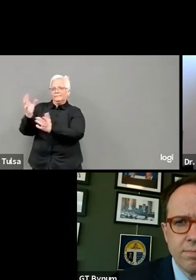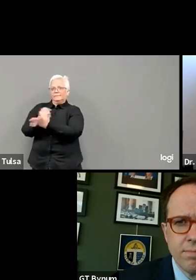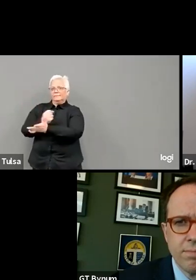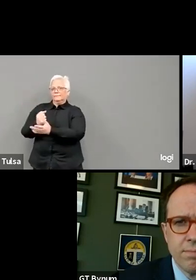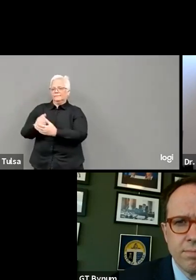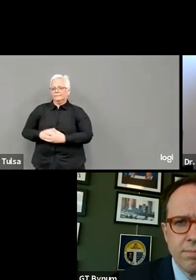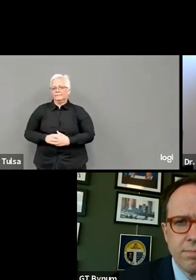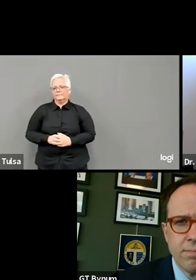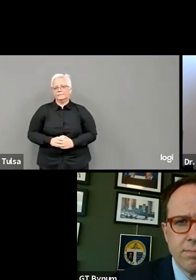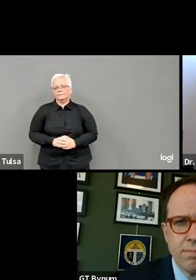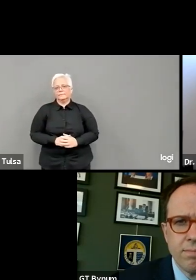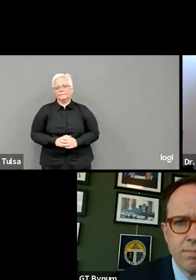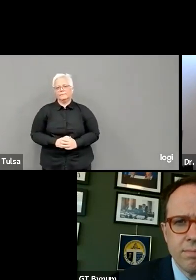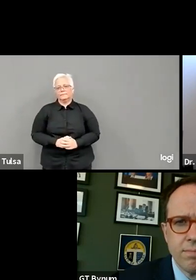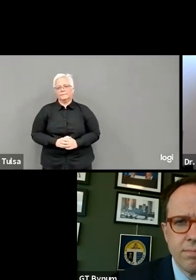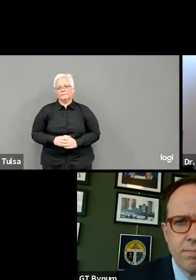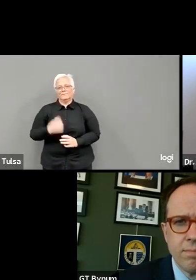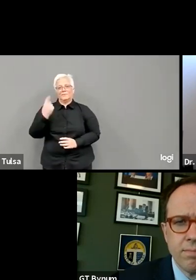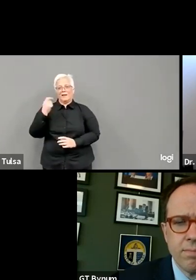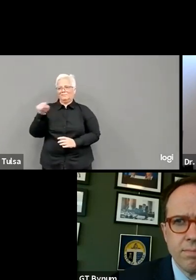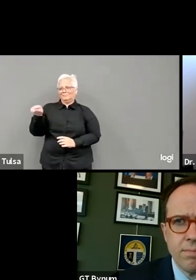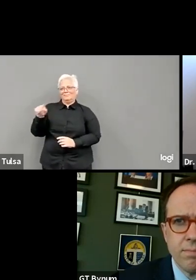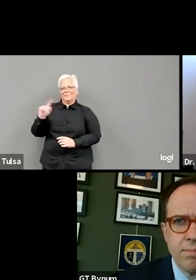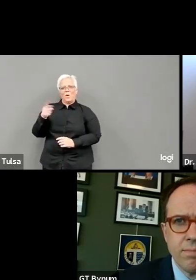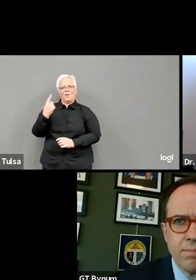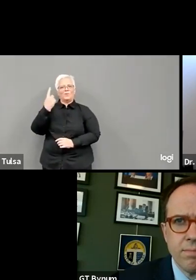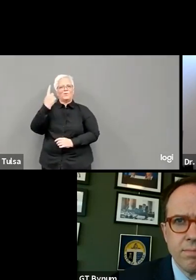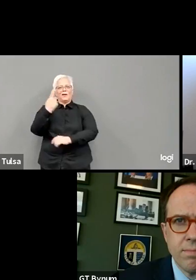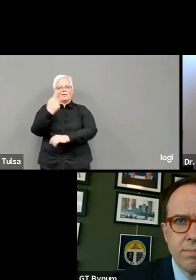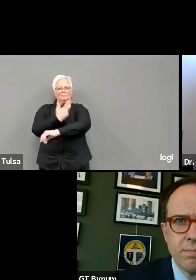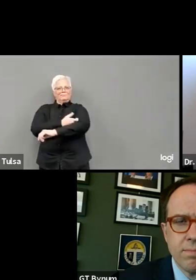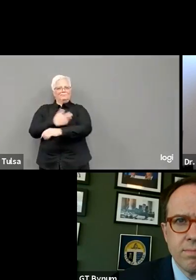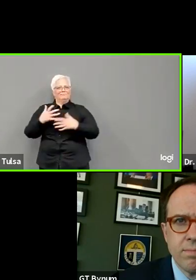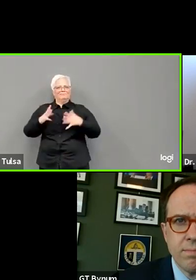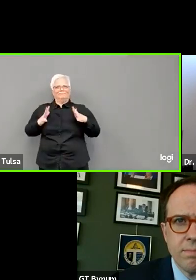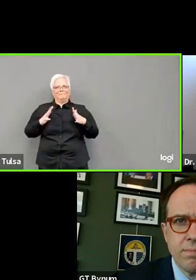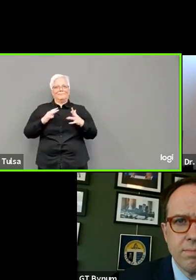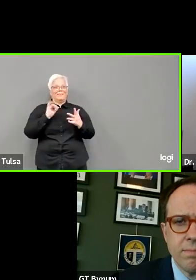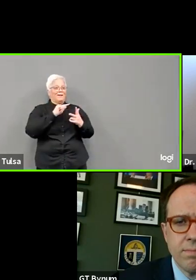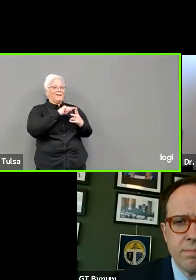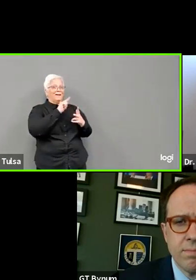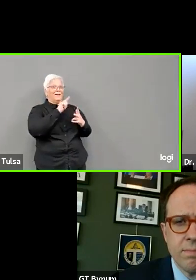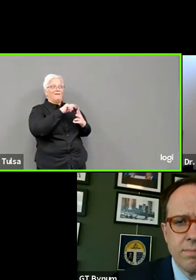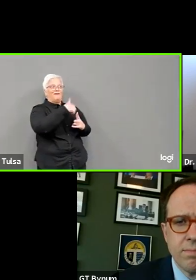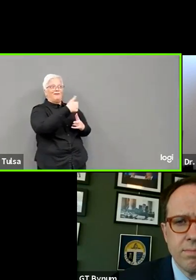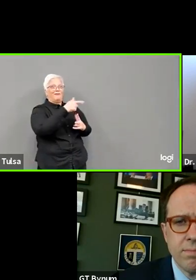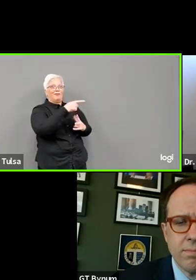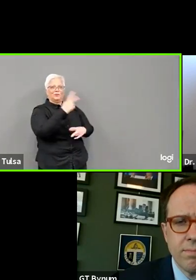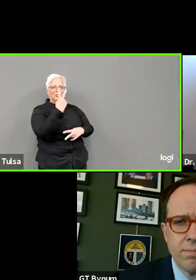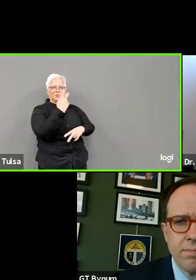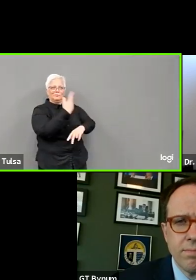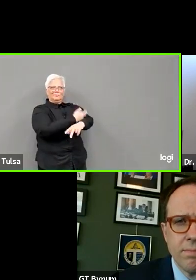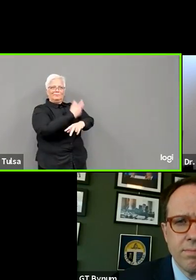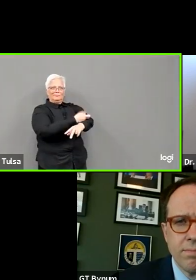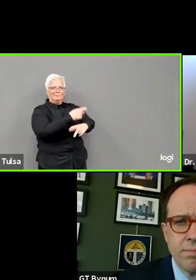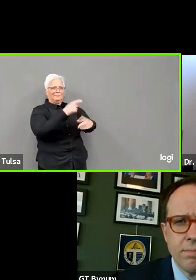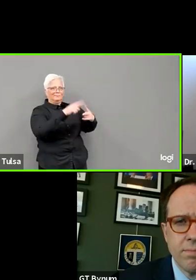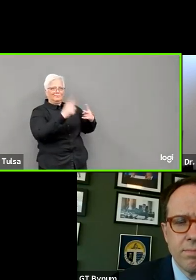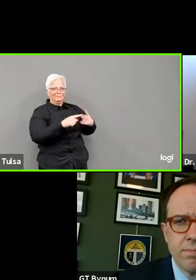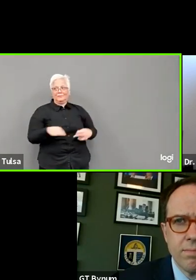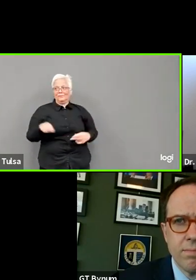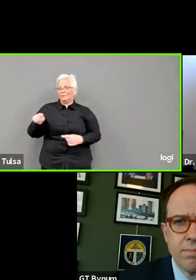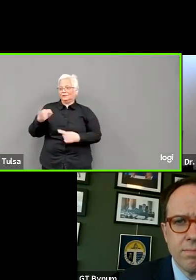makes it much easier to ensure that we can keep them that way. Next question is also for Dr. Dart from Fox 23.